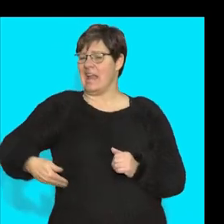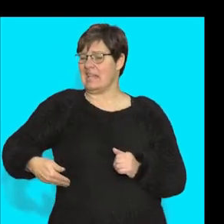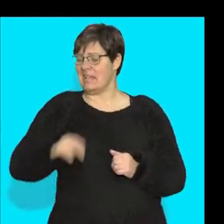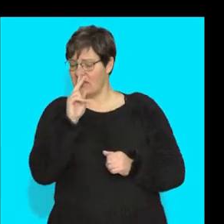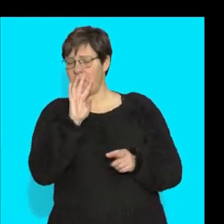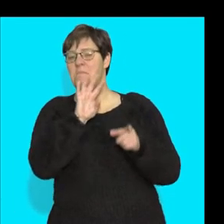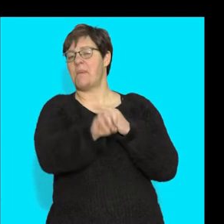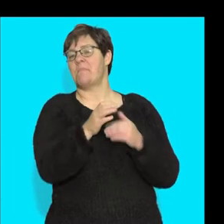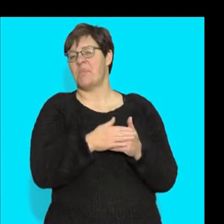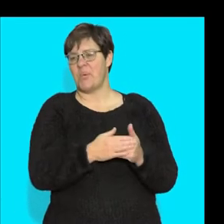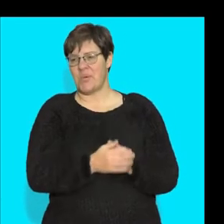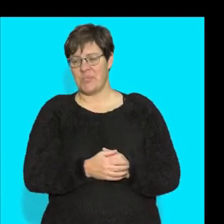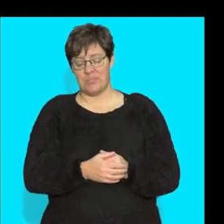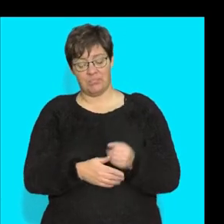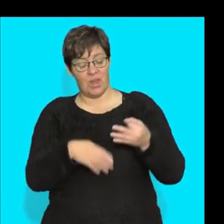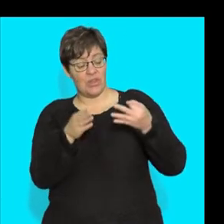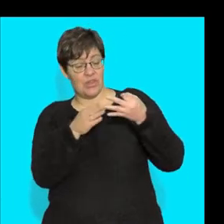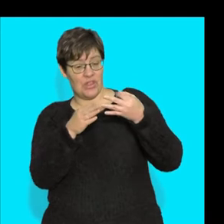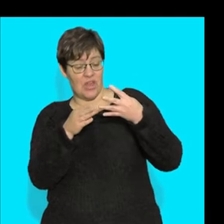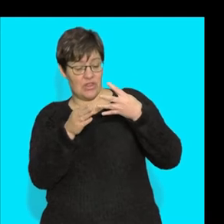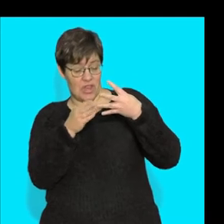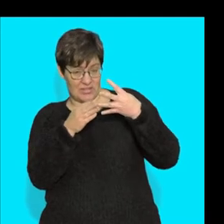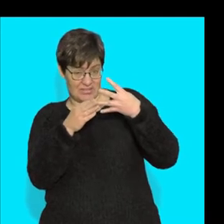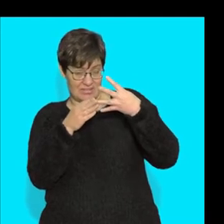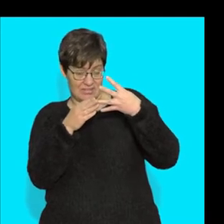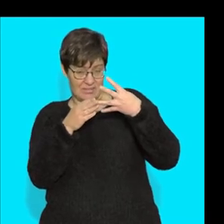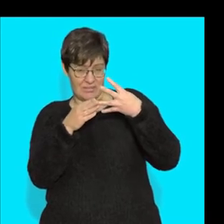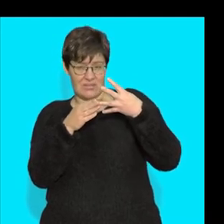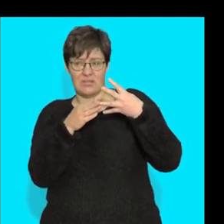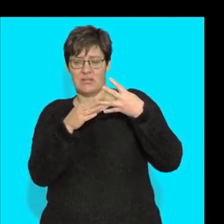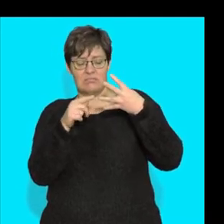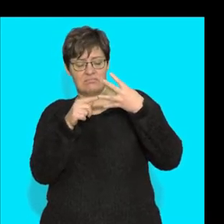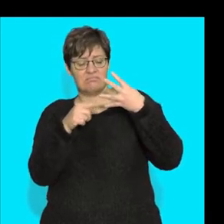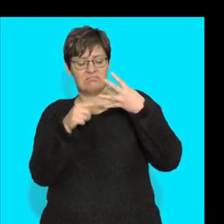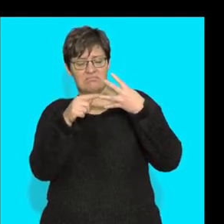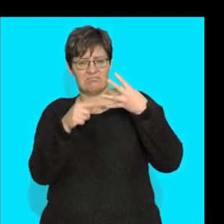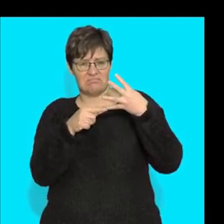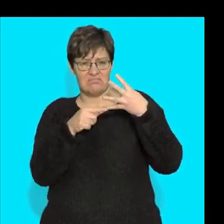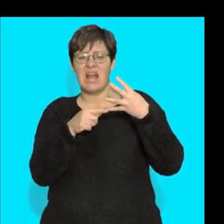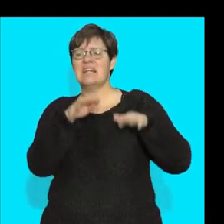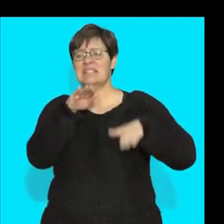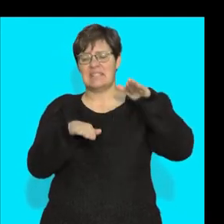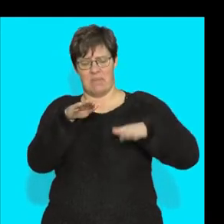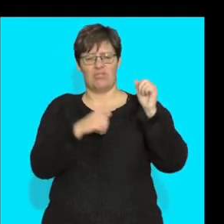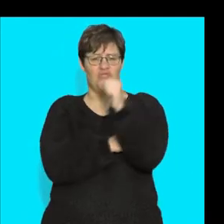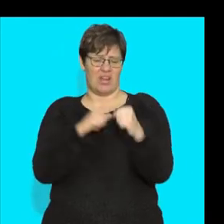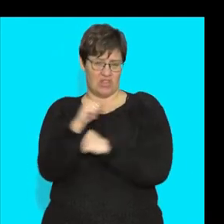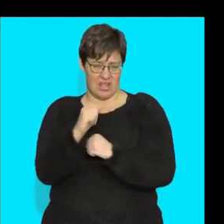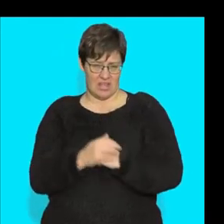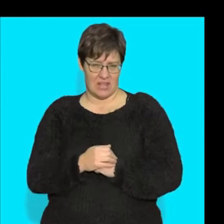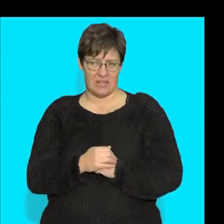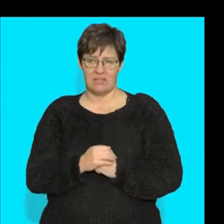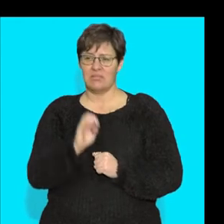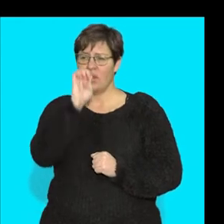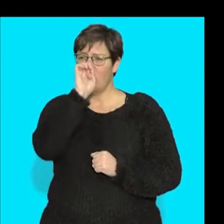kidney, et cetera. Then we looked at two similar, all right, structured cells. And remember,